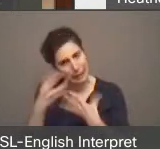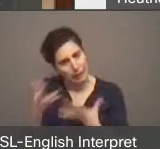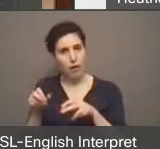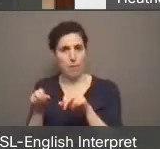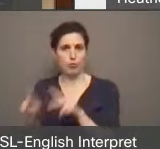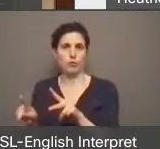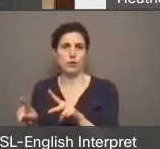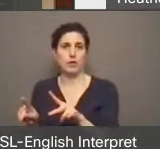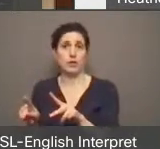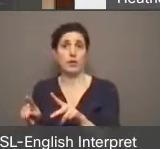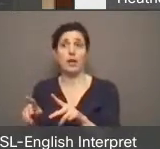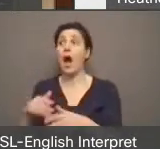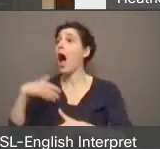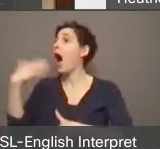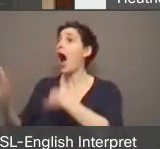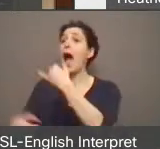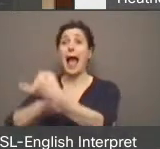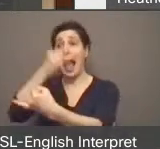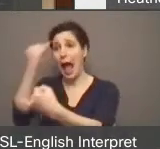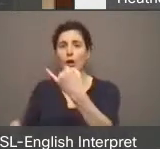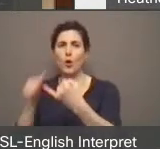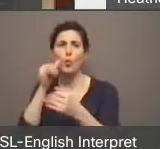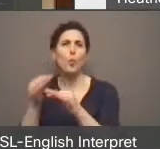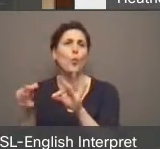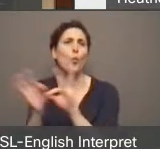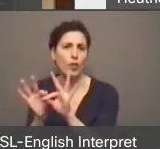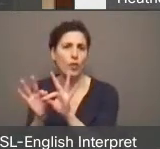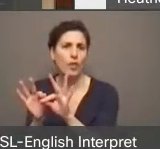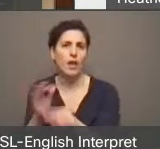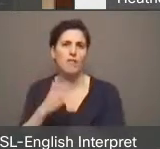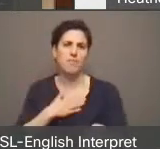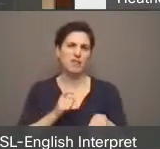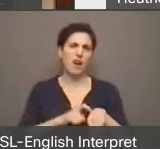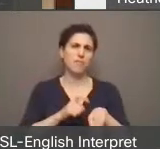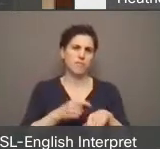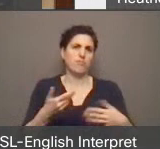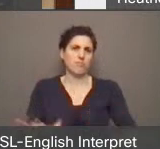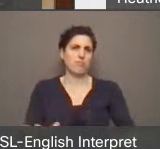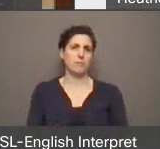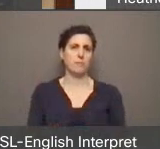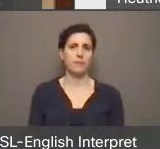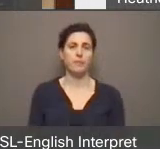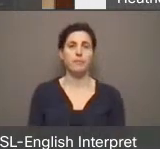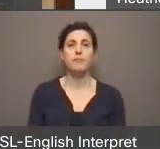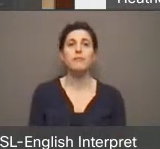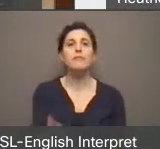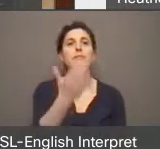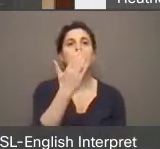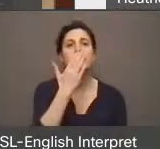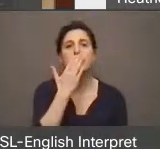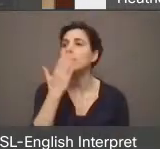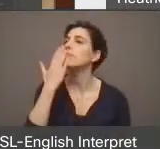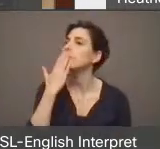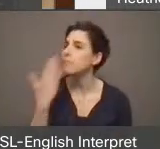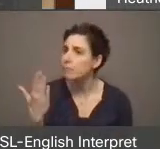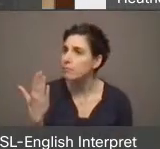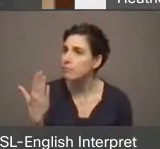in the end. Thank you. That's my time. Thank you. Thank you very much.